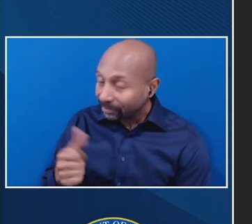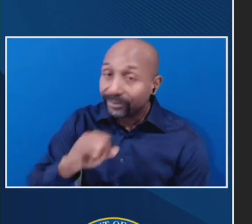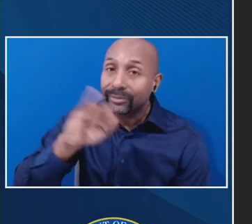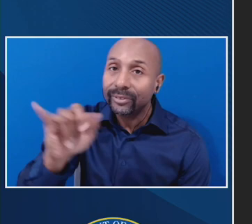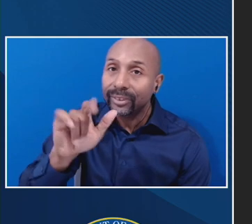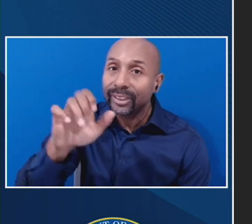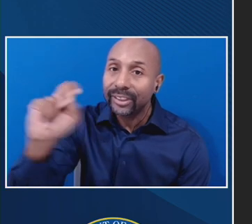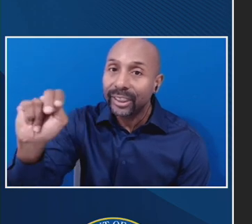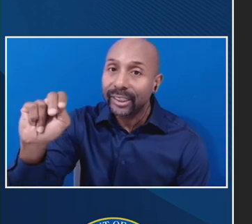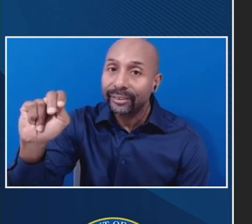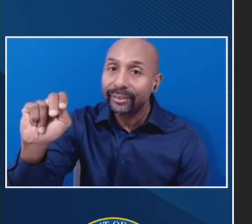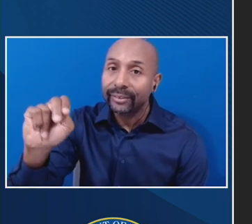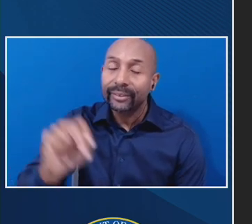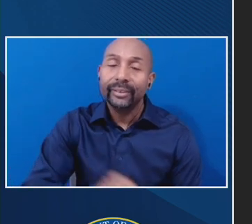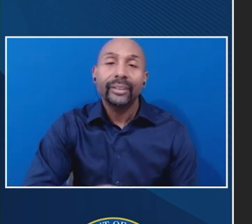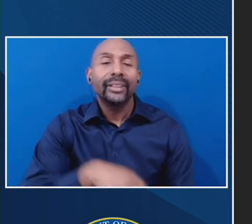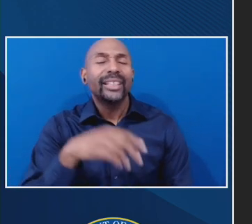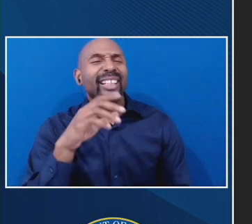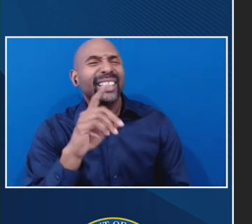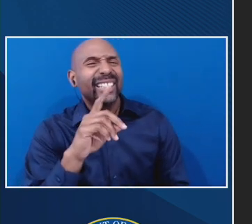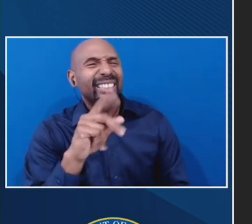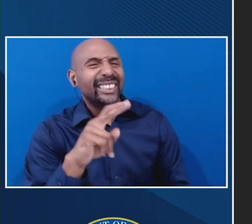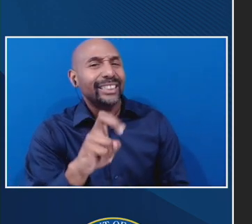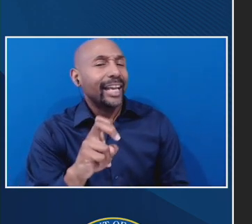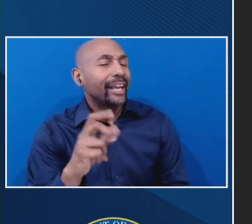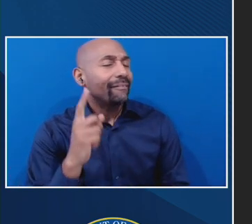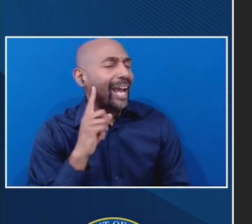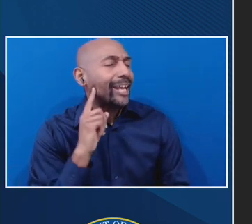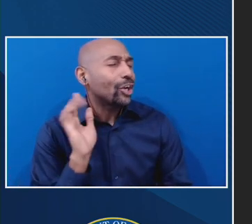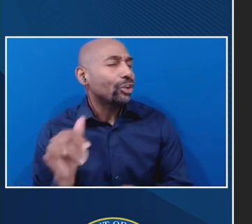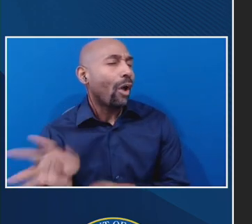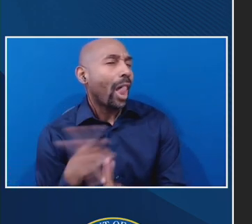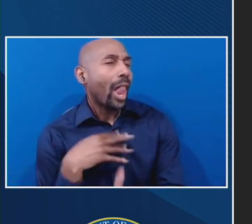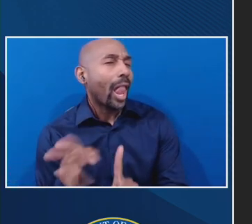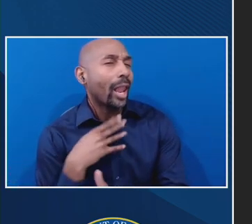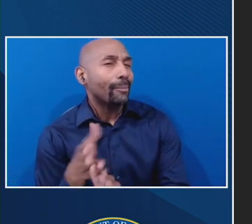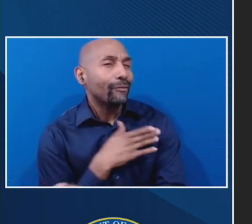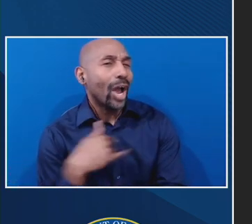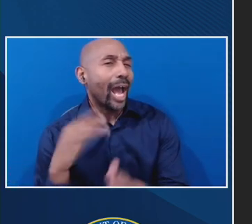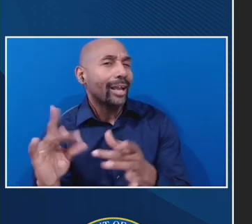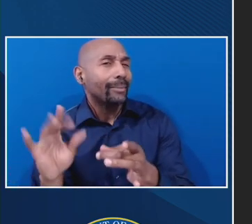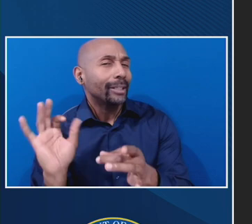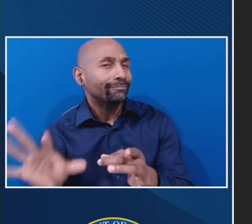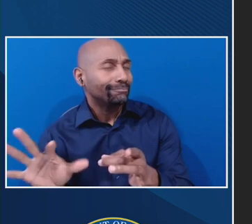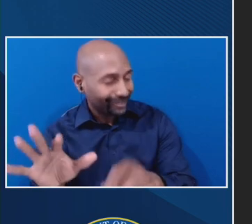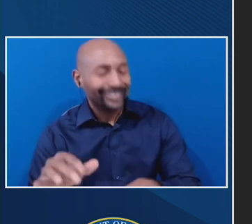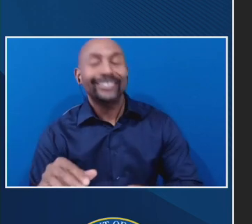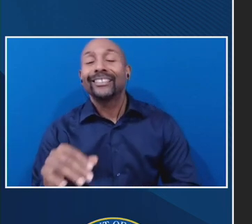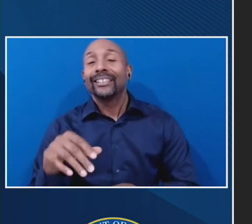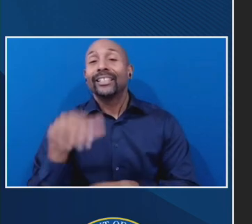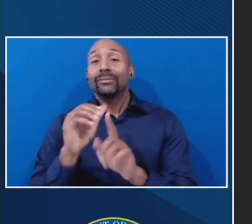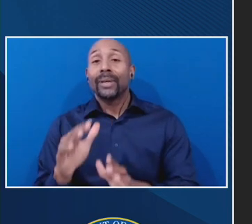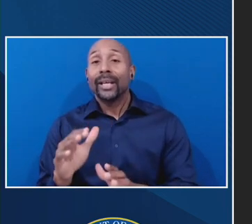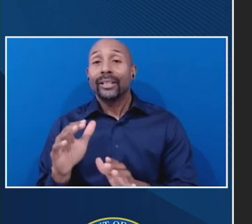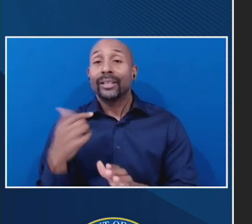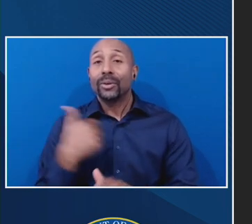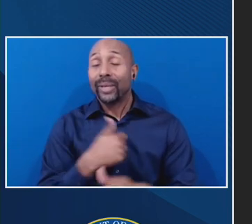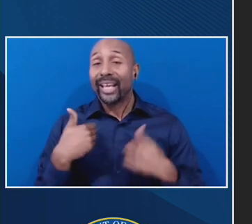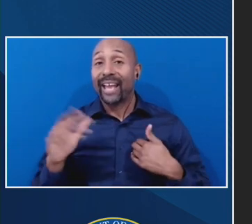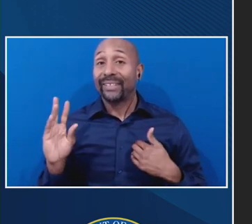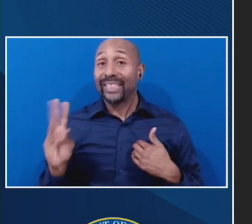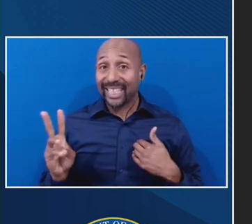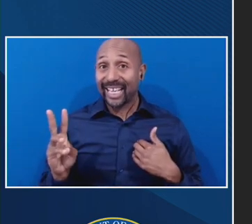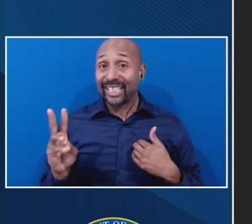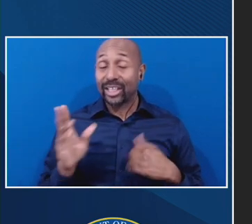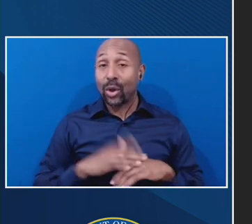Dave, I hear you trying to butter me up before I make my comments. Um, so a reminder for everybody, six of us on this committee agreed to this